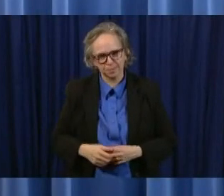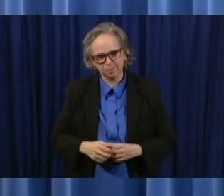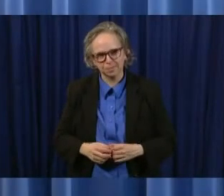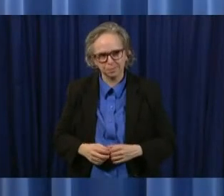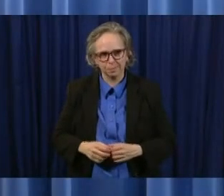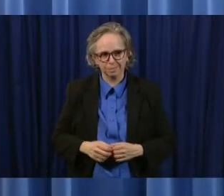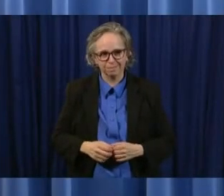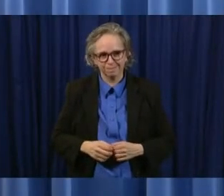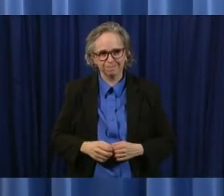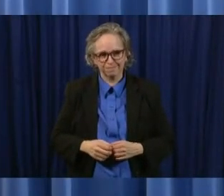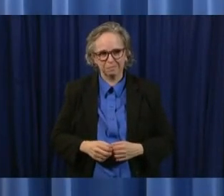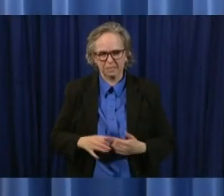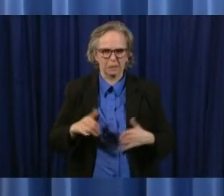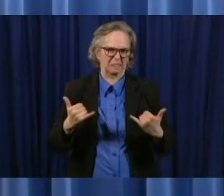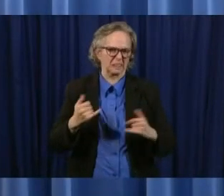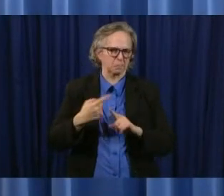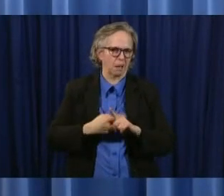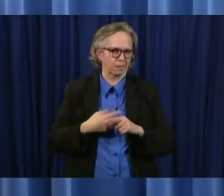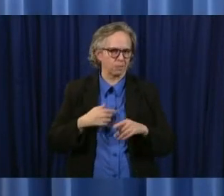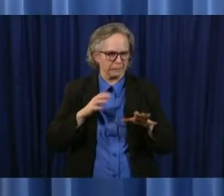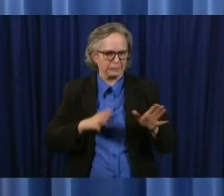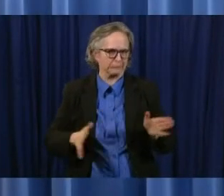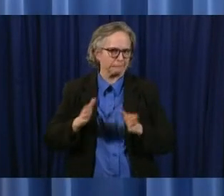on this month thank you governor